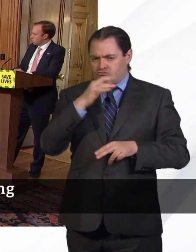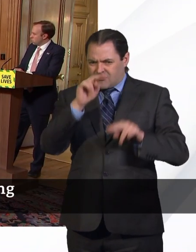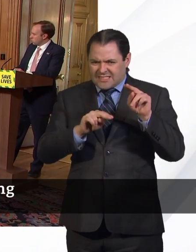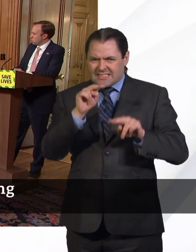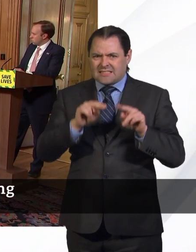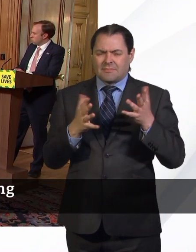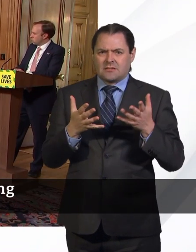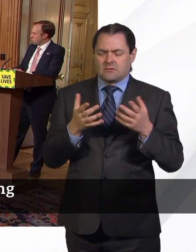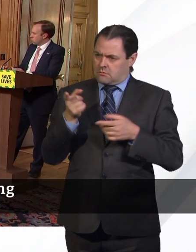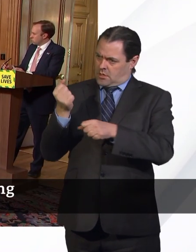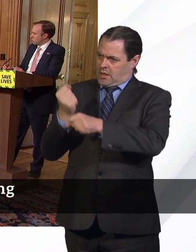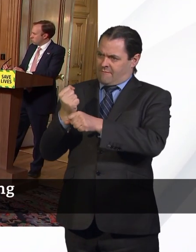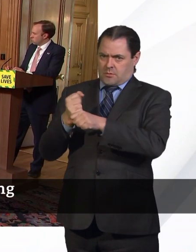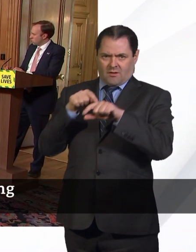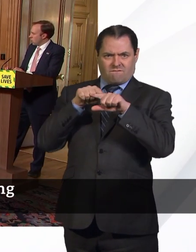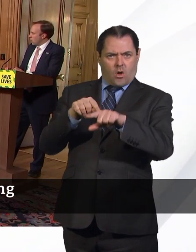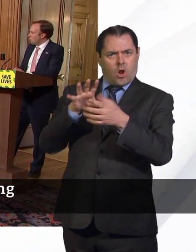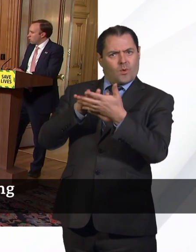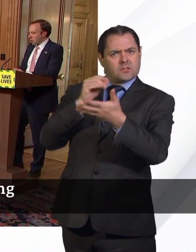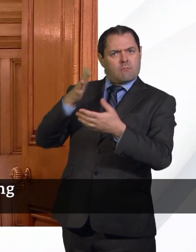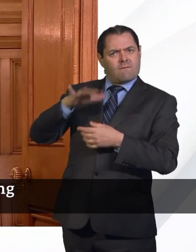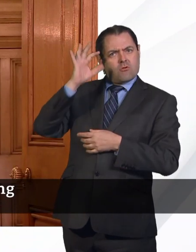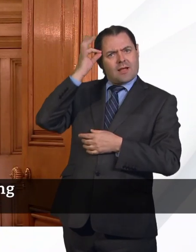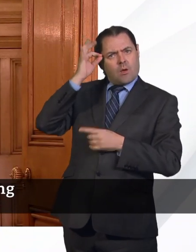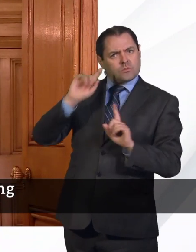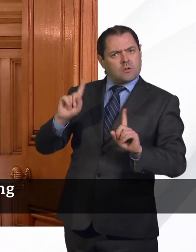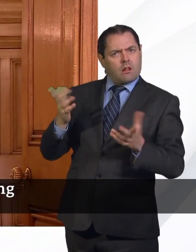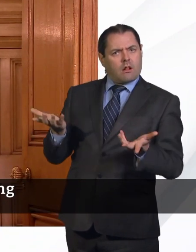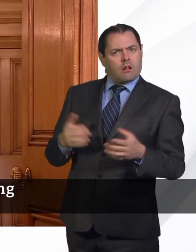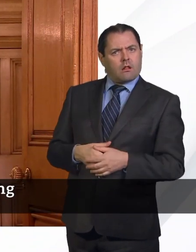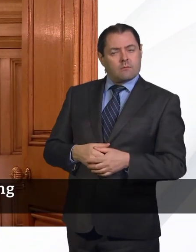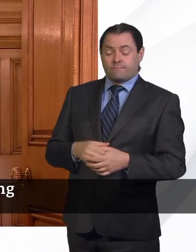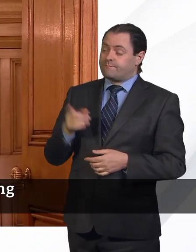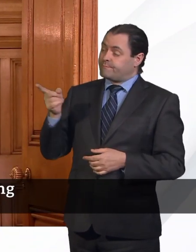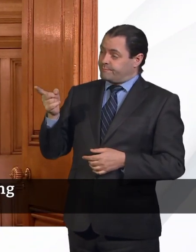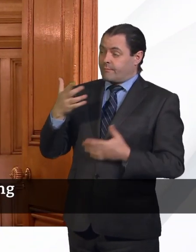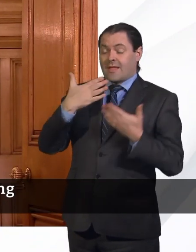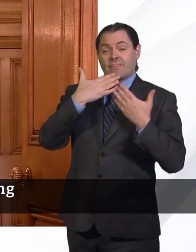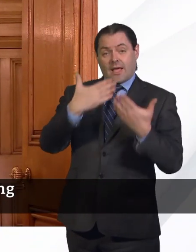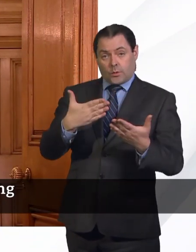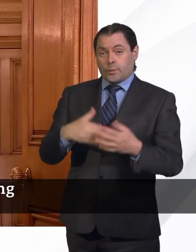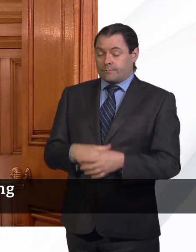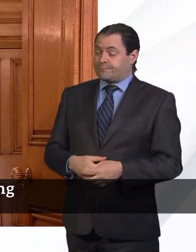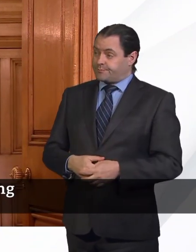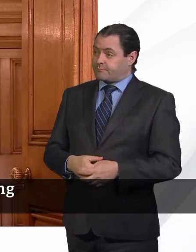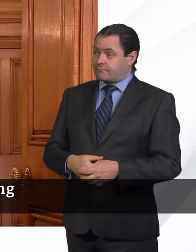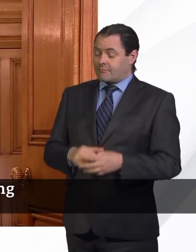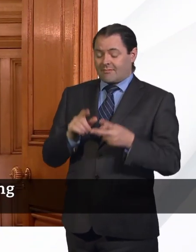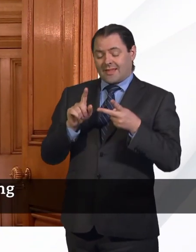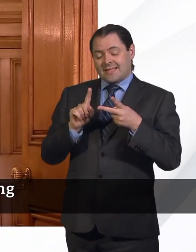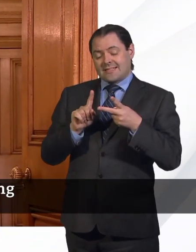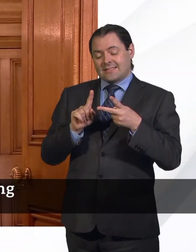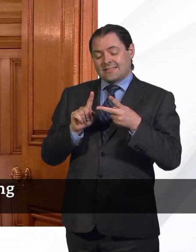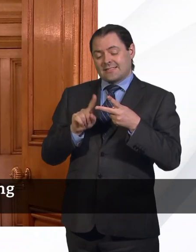How will the government follow their lead? Well, thanks very much, Vic. In a way, the second